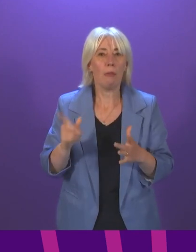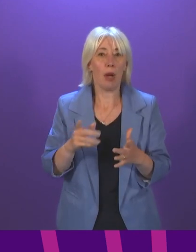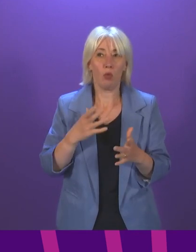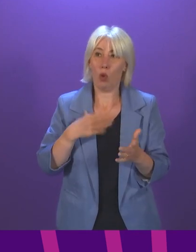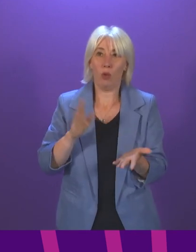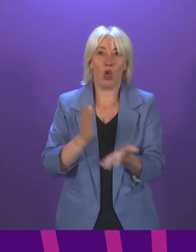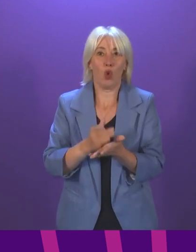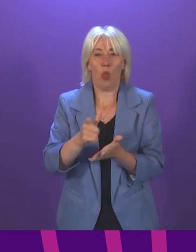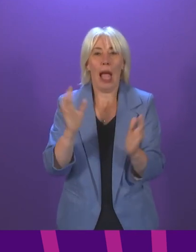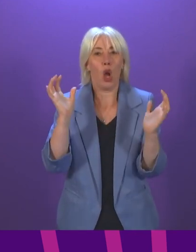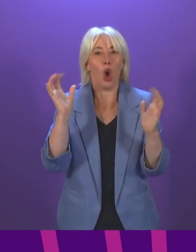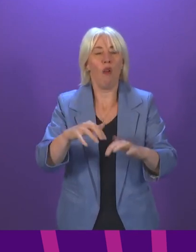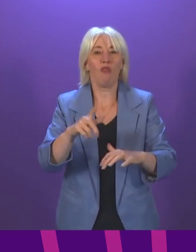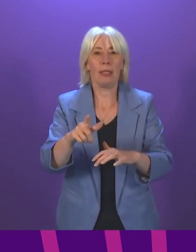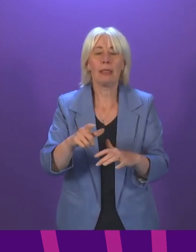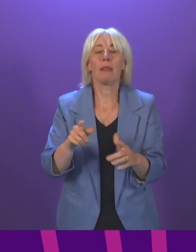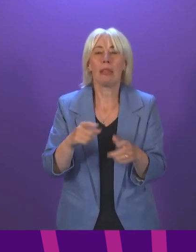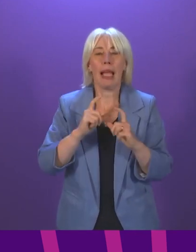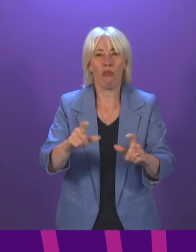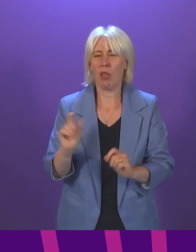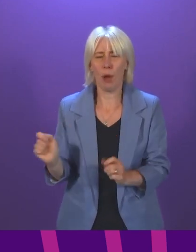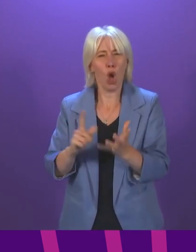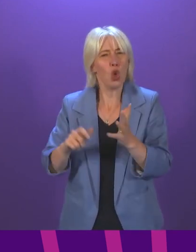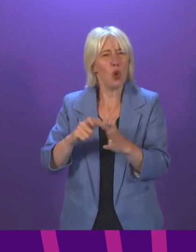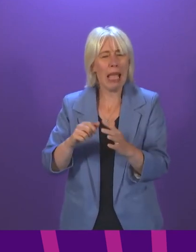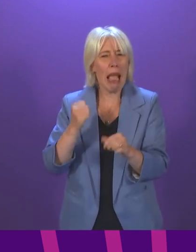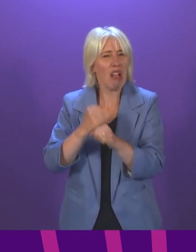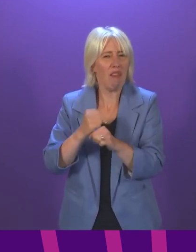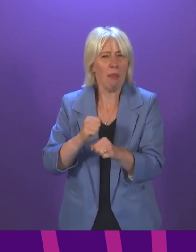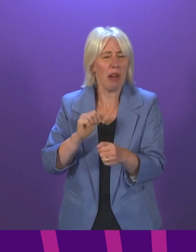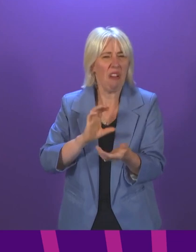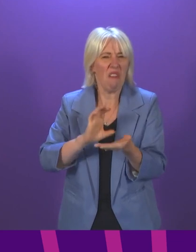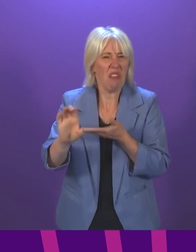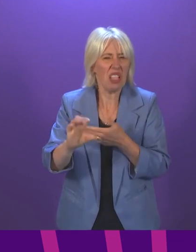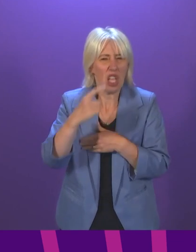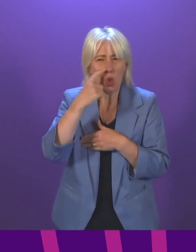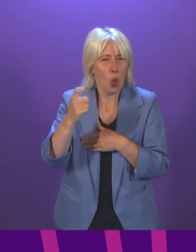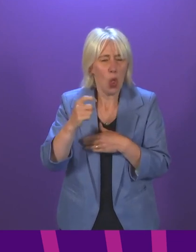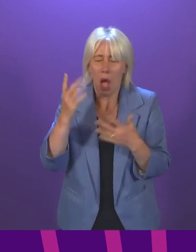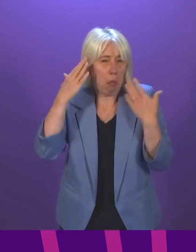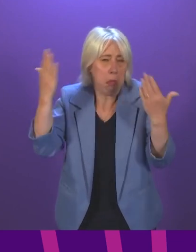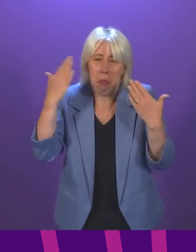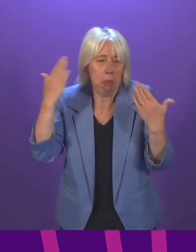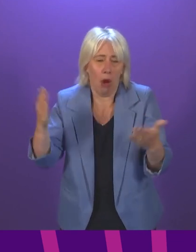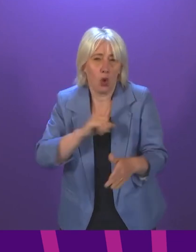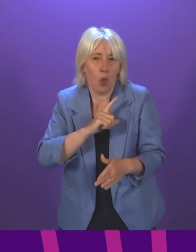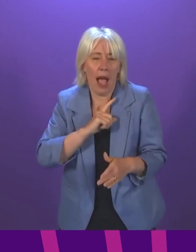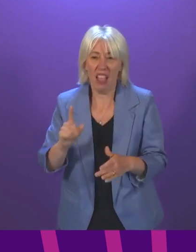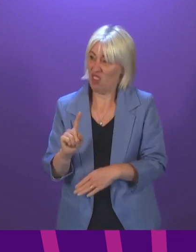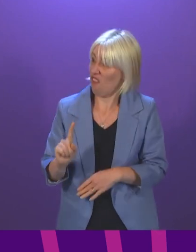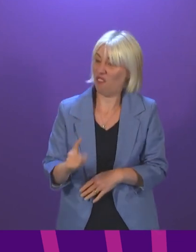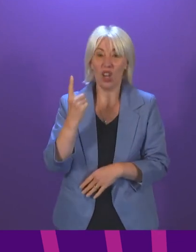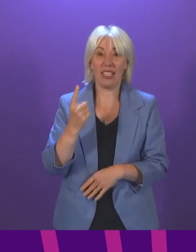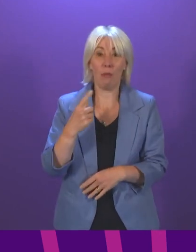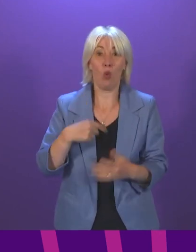don't know why the UK Government has decided not to fund the Conference of Youth. I do understand that's the first time the host